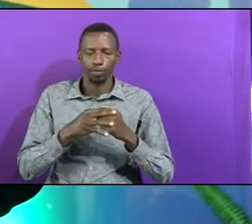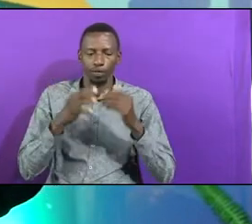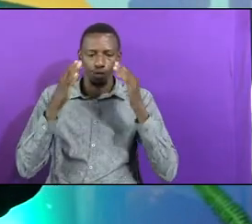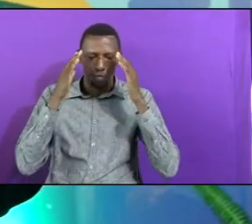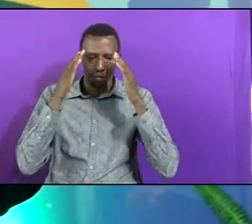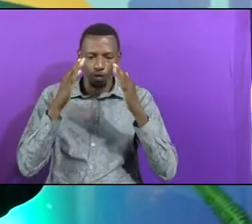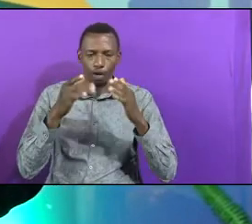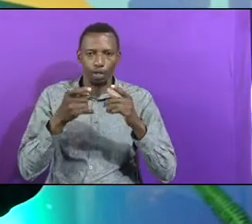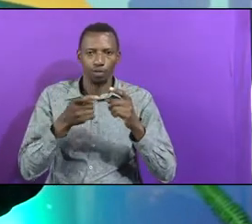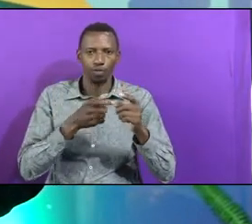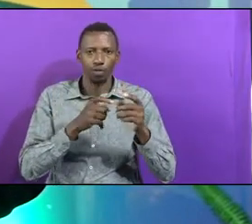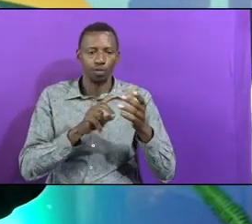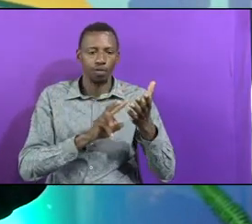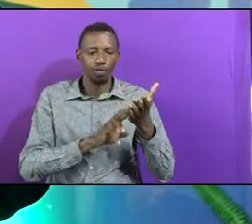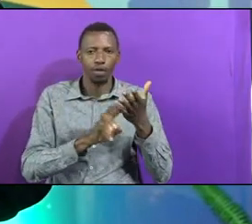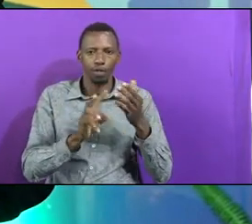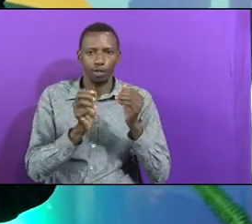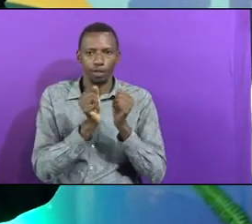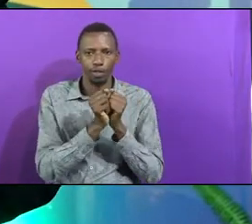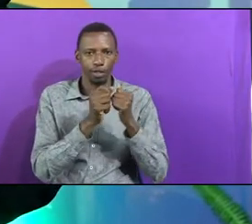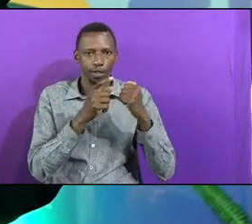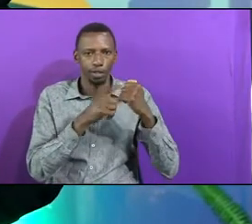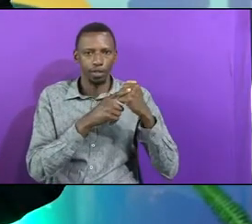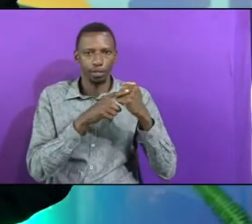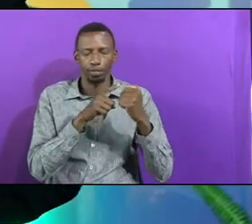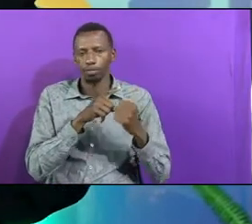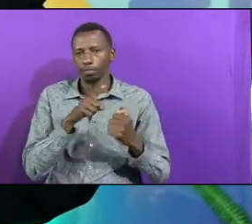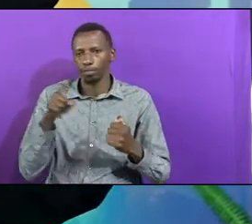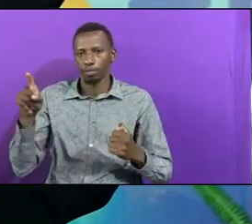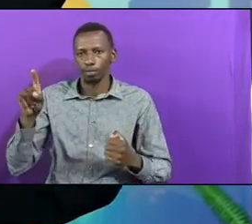is 16 through 20